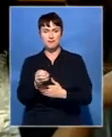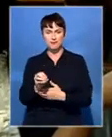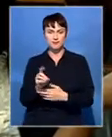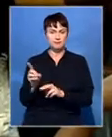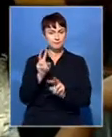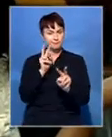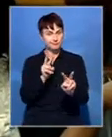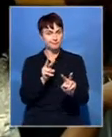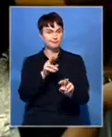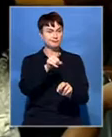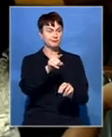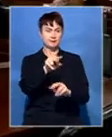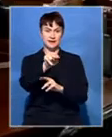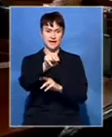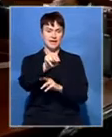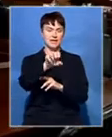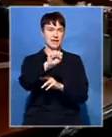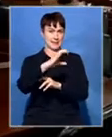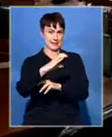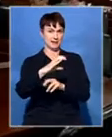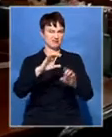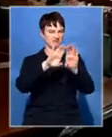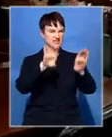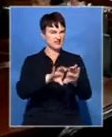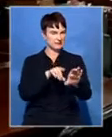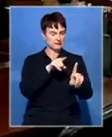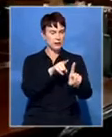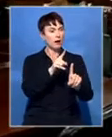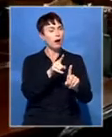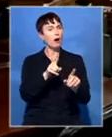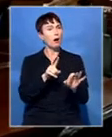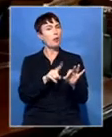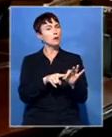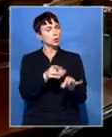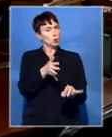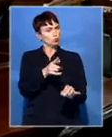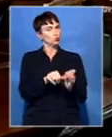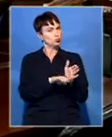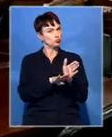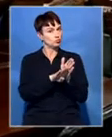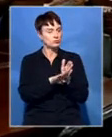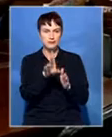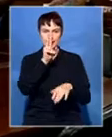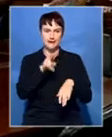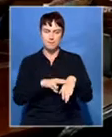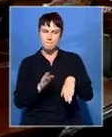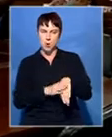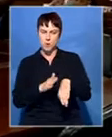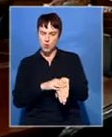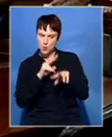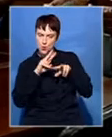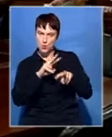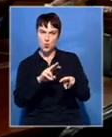found that the standard and quality of the NEC is improving, but that it requires committed ongoing attention to satisfy internal